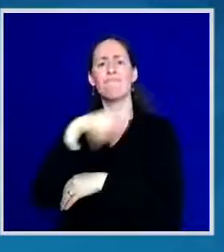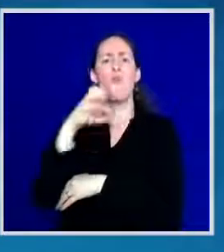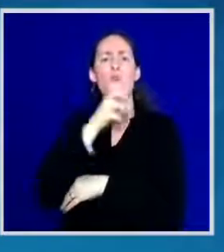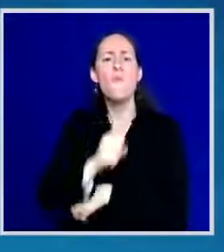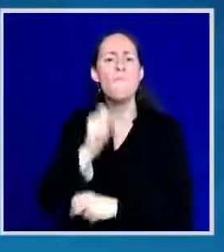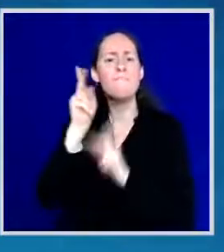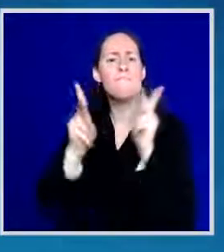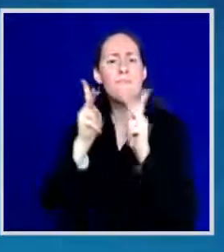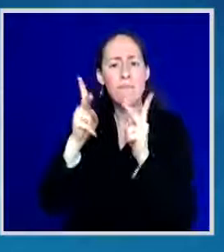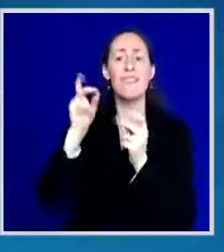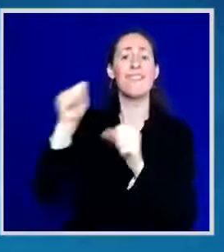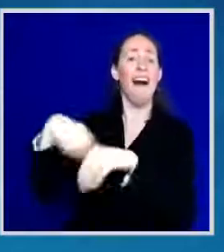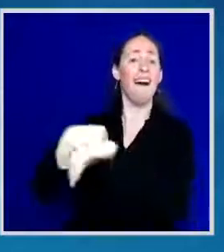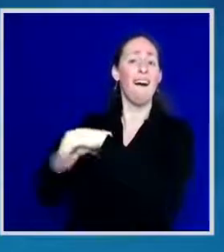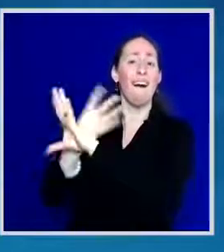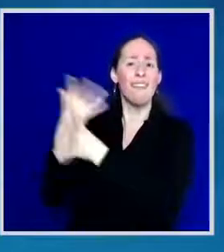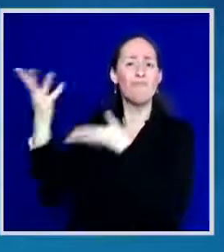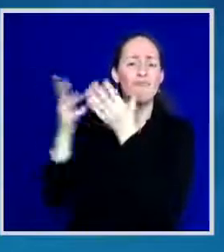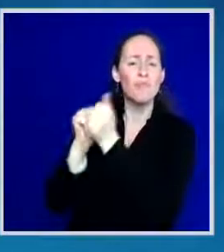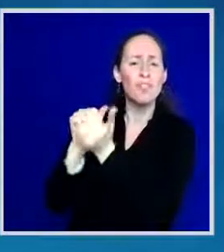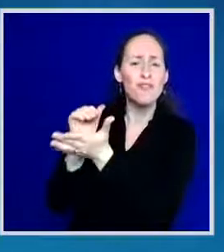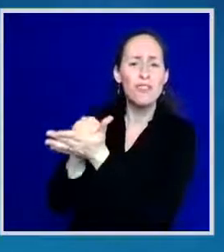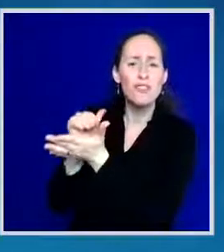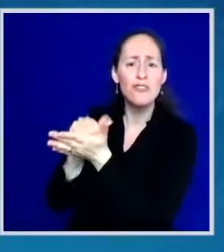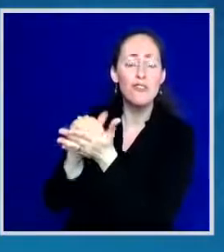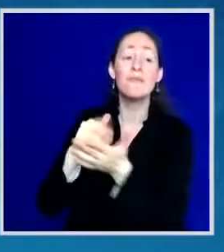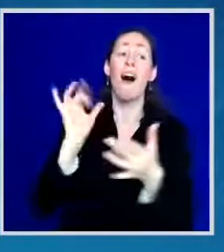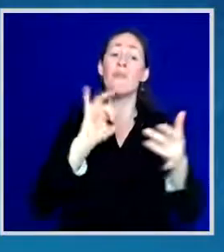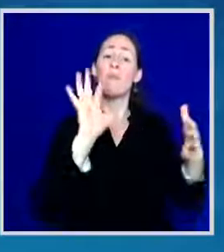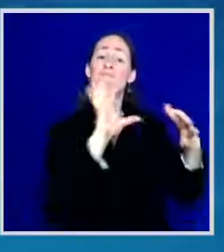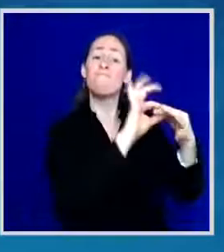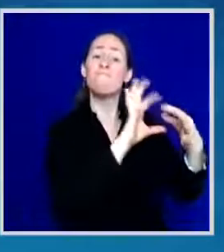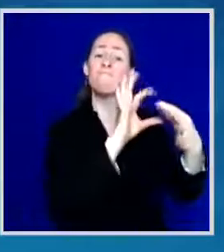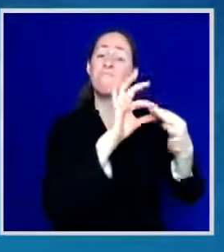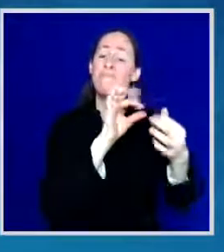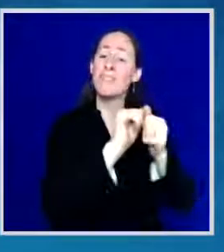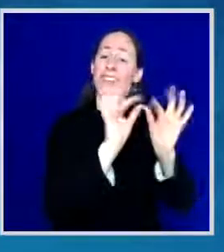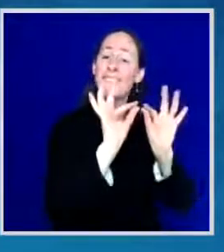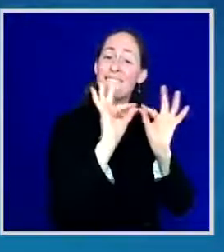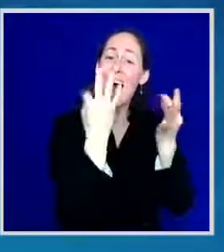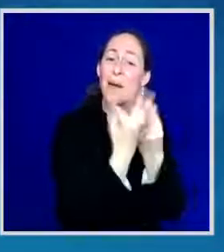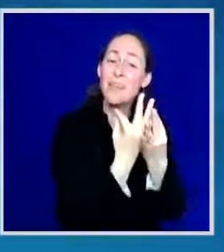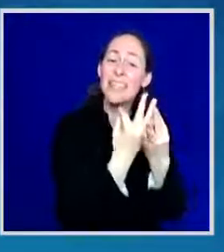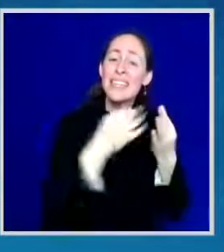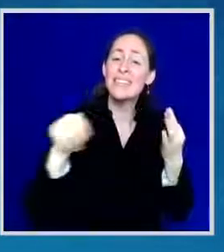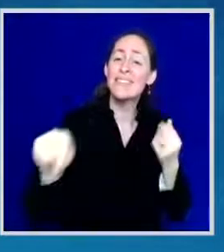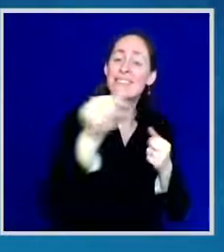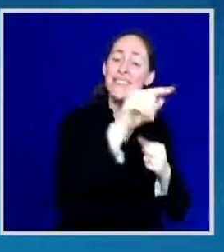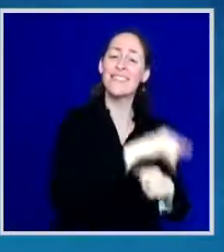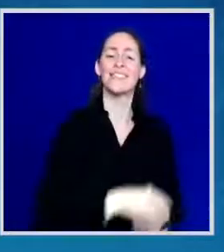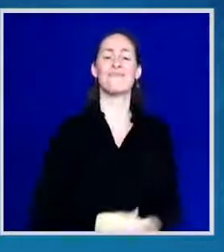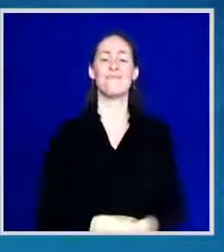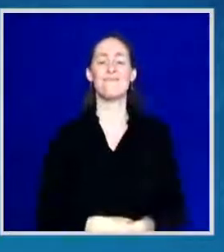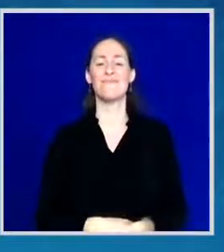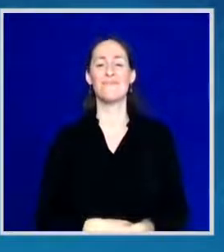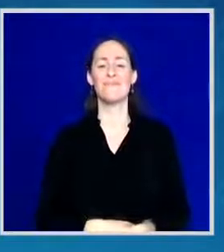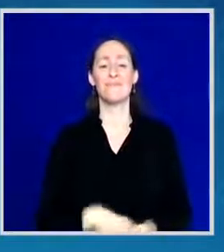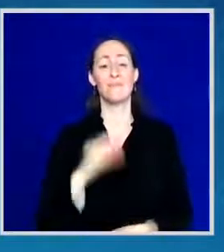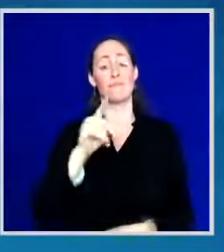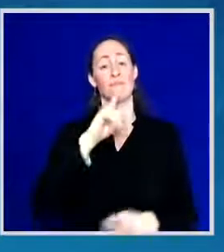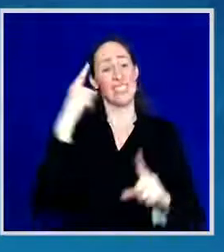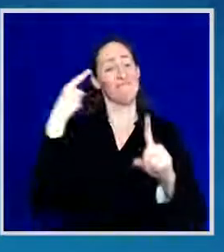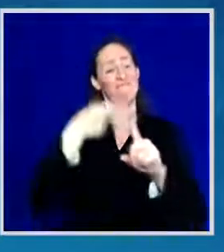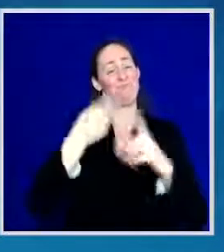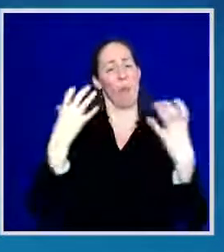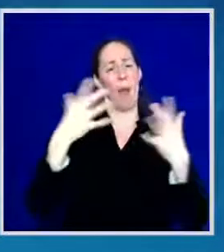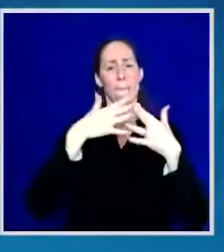We are connecting families to each other. and we connect Americans to economic